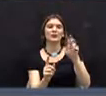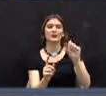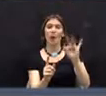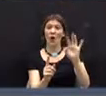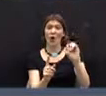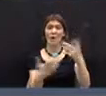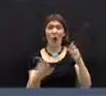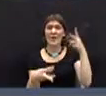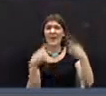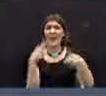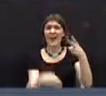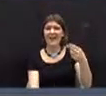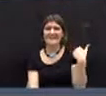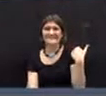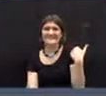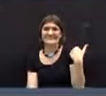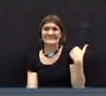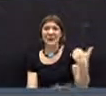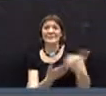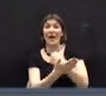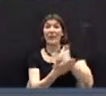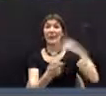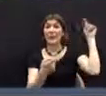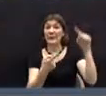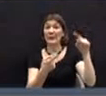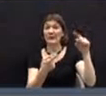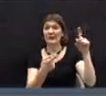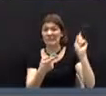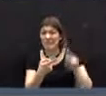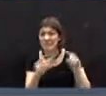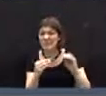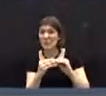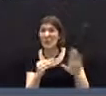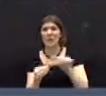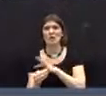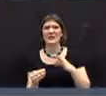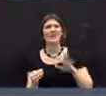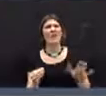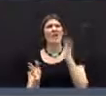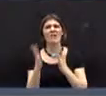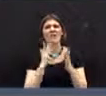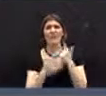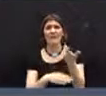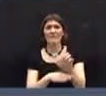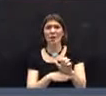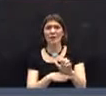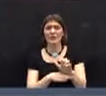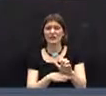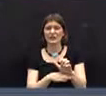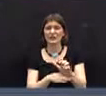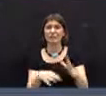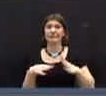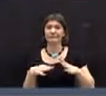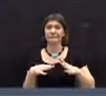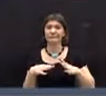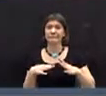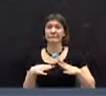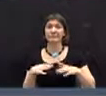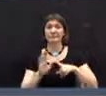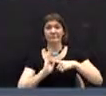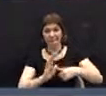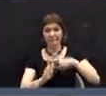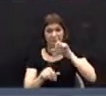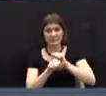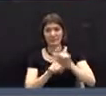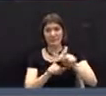We had already made cuts to salary in the lister's office, and those employees already are being forced to take furlough days next year as a result of the